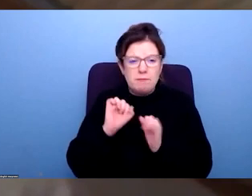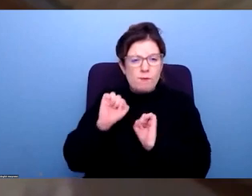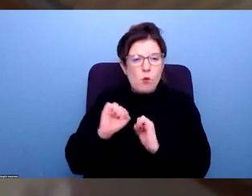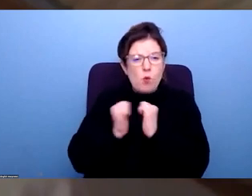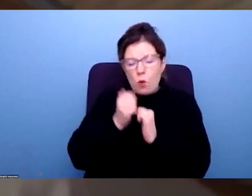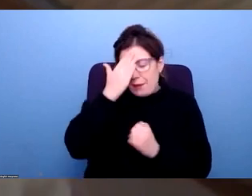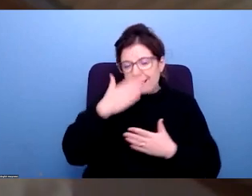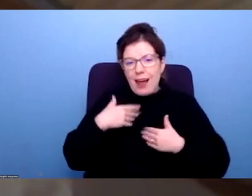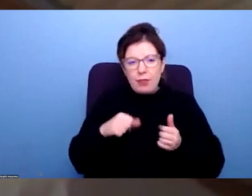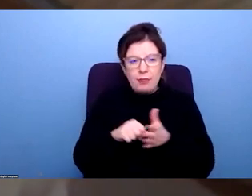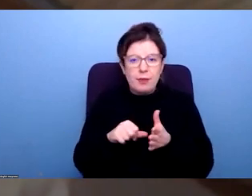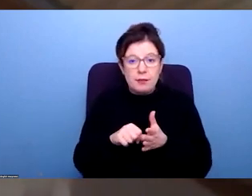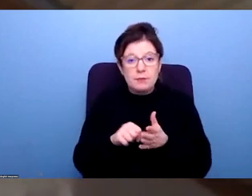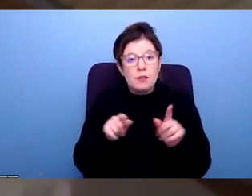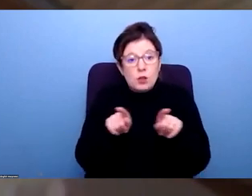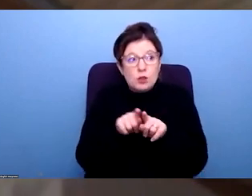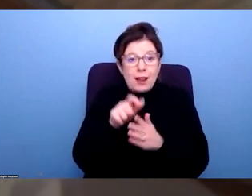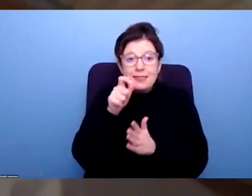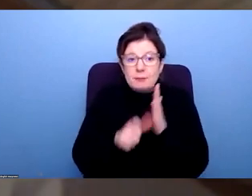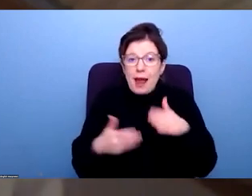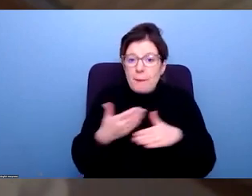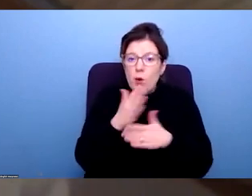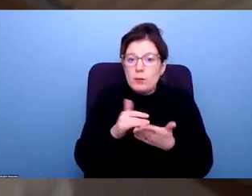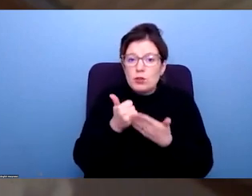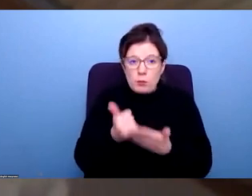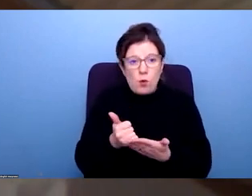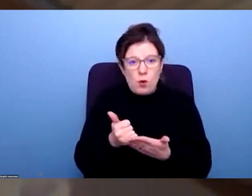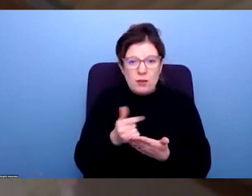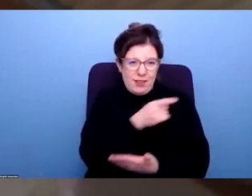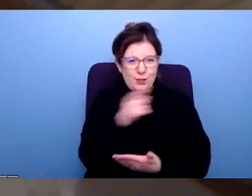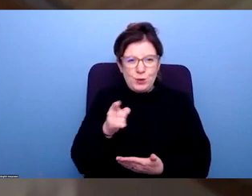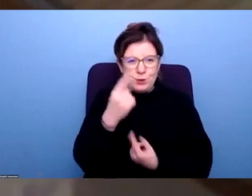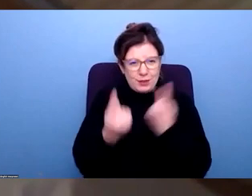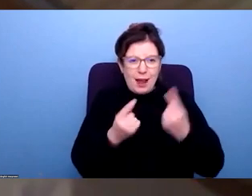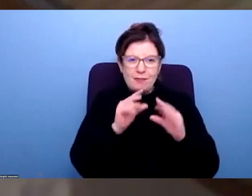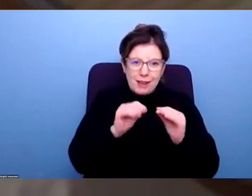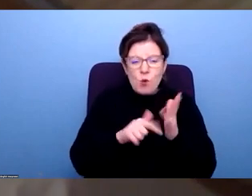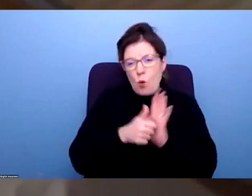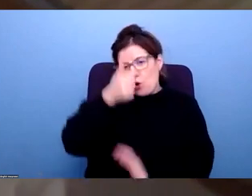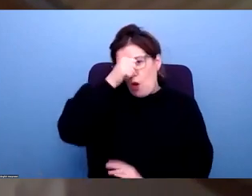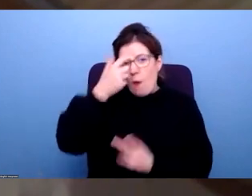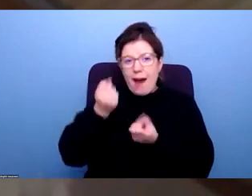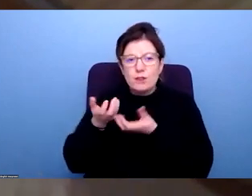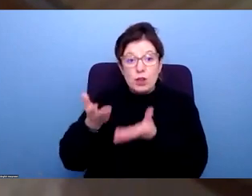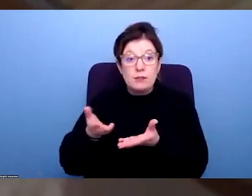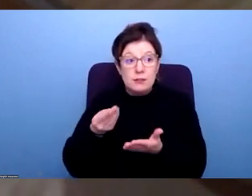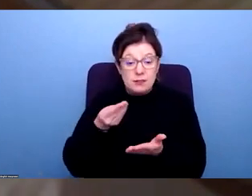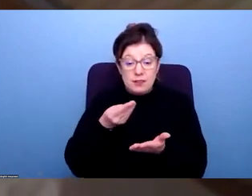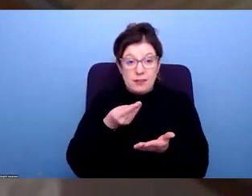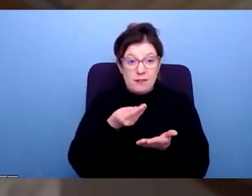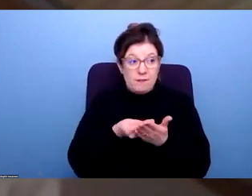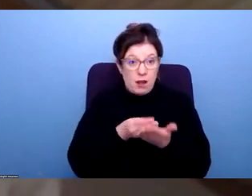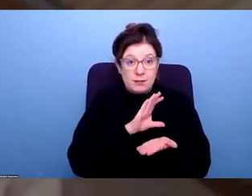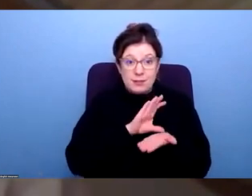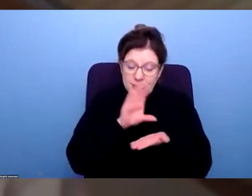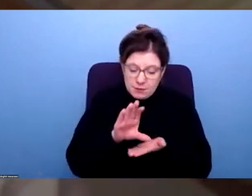conditions and more specialist disability employment support that many of you will deliver or will be aware of. Now, funding for this has been reduced. It's increasingly